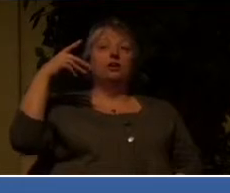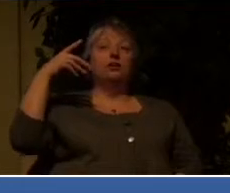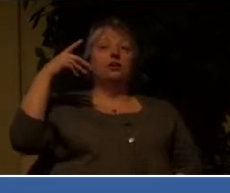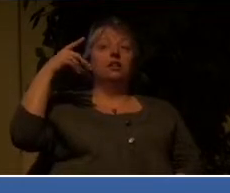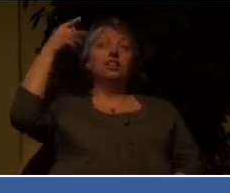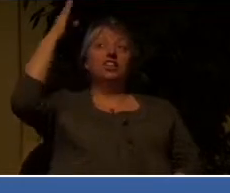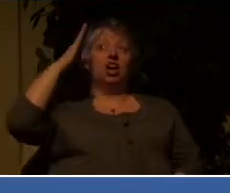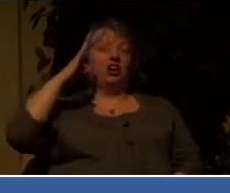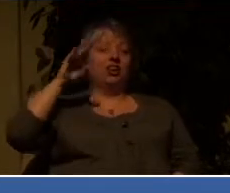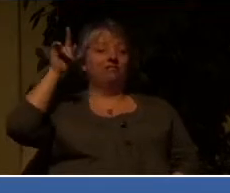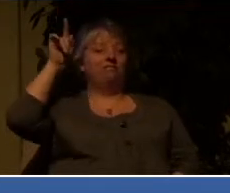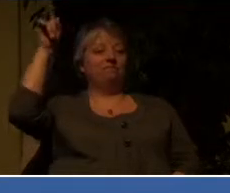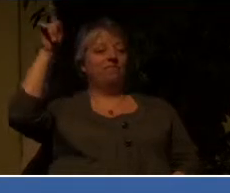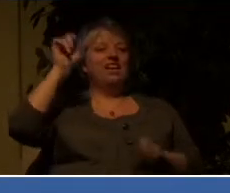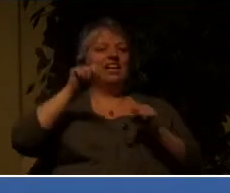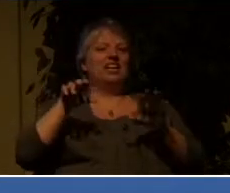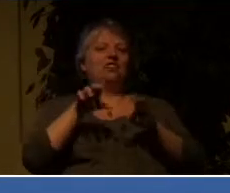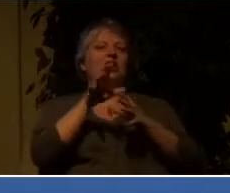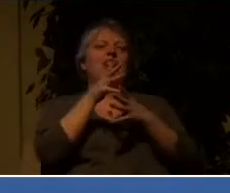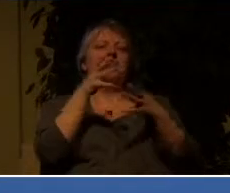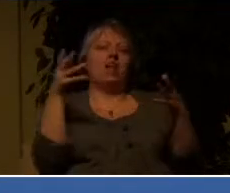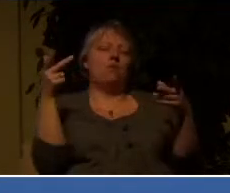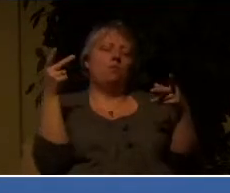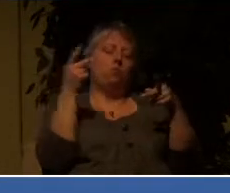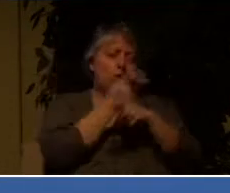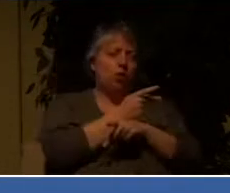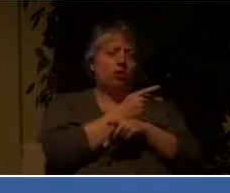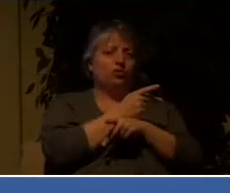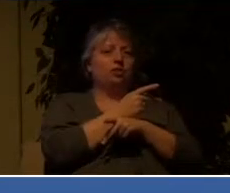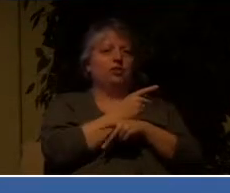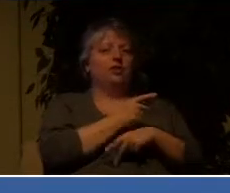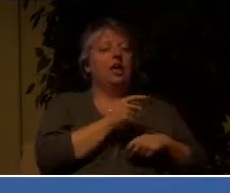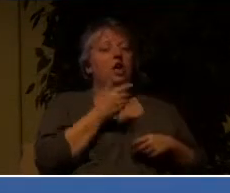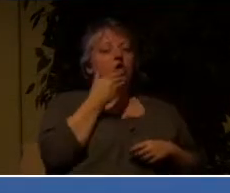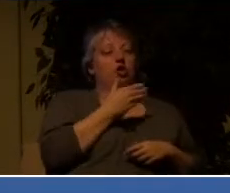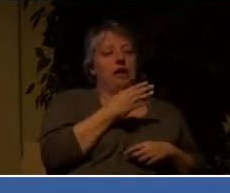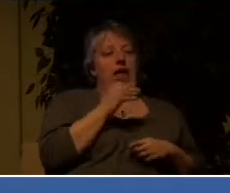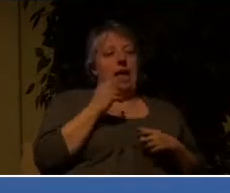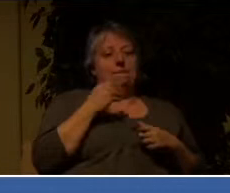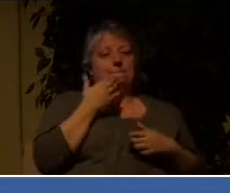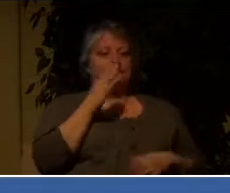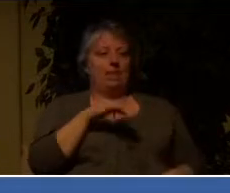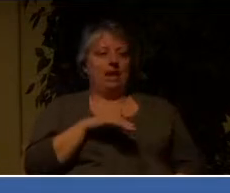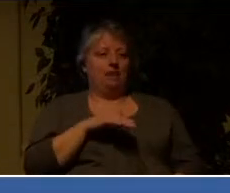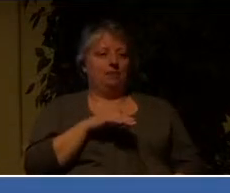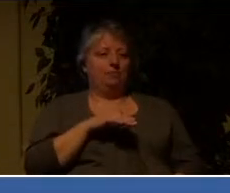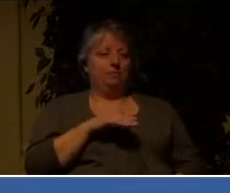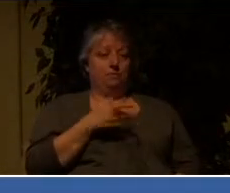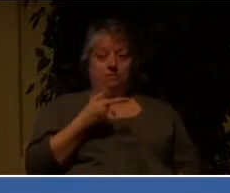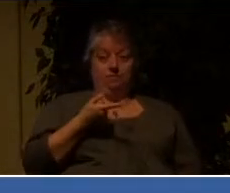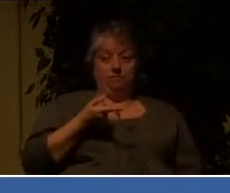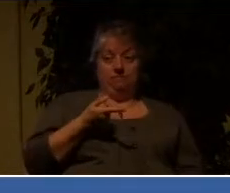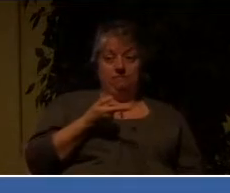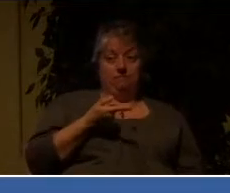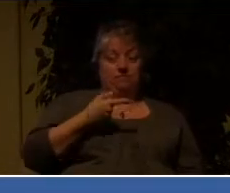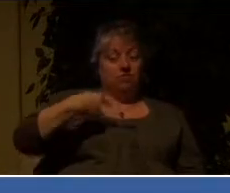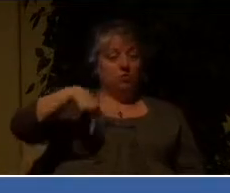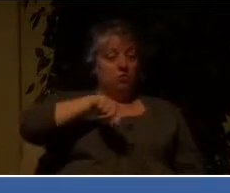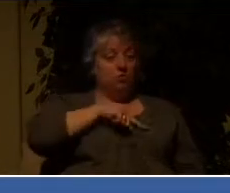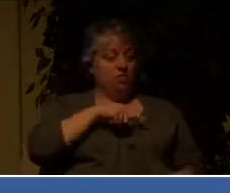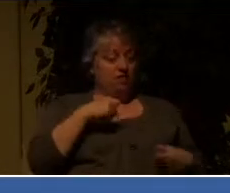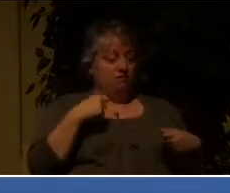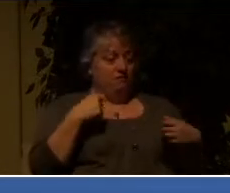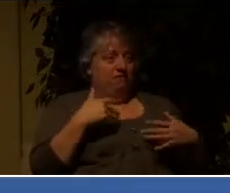than anybody else can out there. And anytime you and I struggle with the fear of man, we need to remember